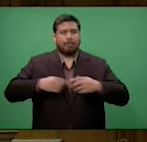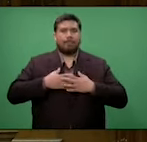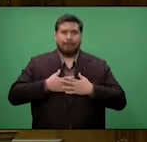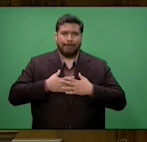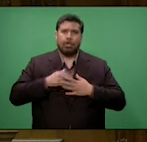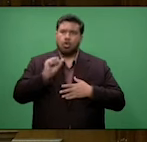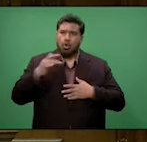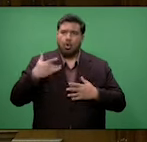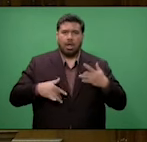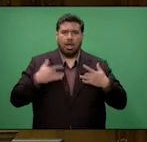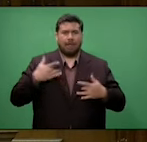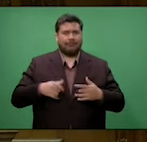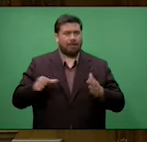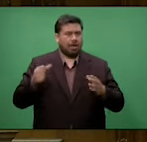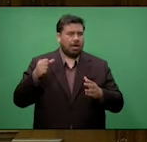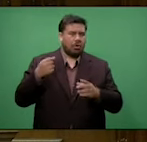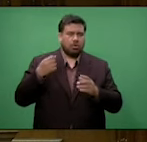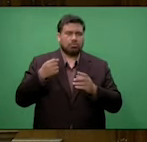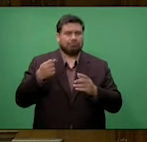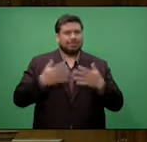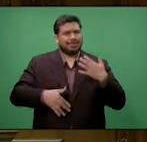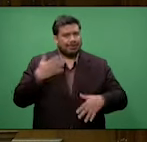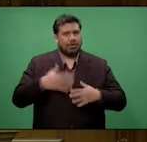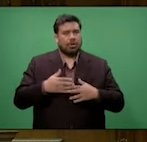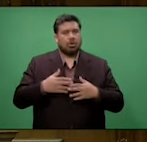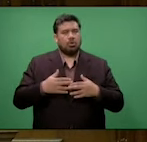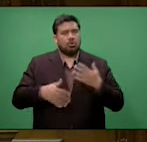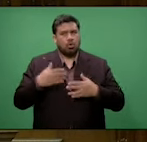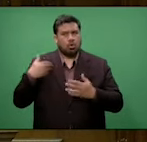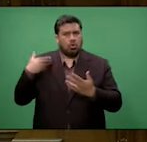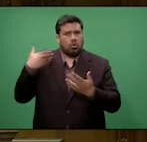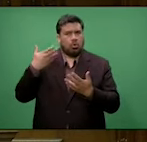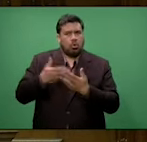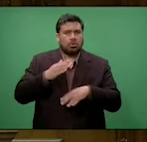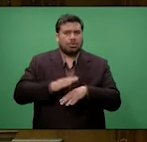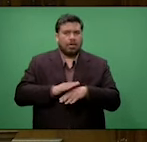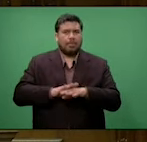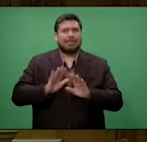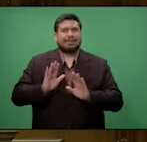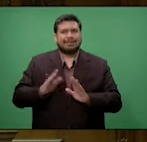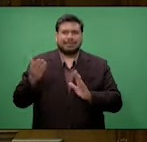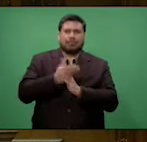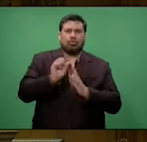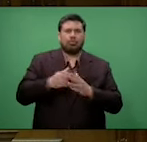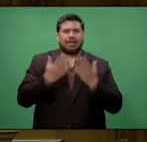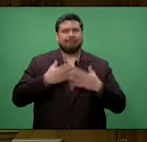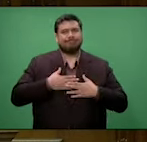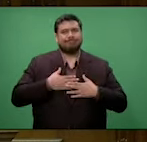so much in your lives and how important today is. Accordingly, I'll ask the Right Honourable Prime Minister to begin his contribution once